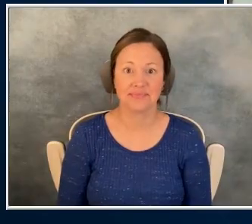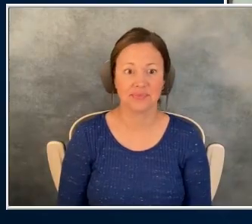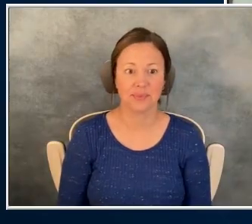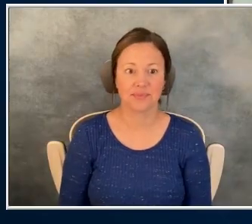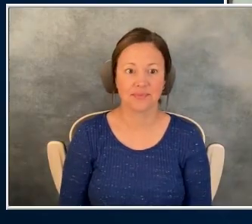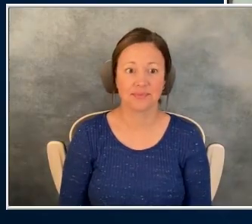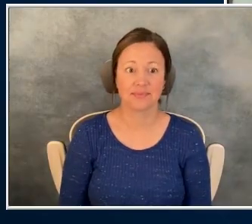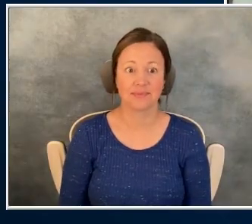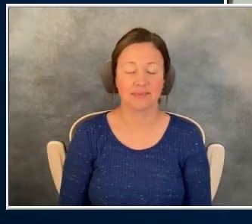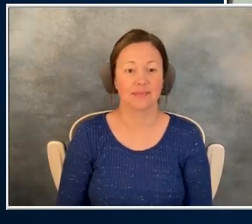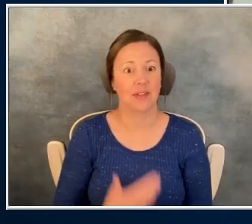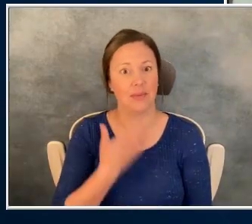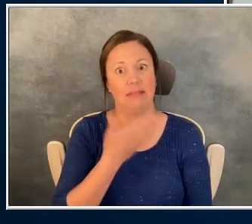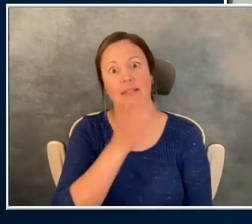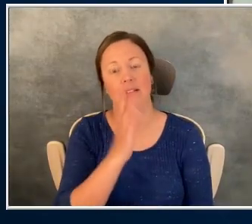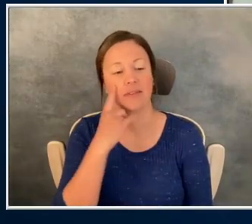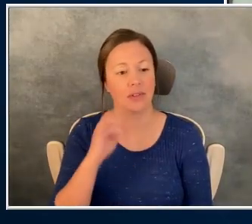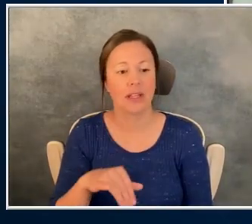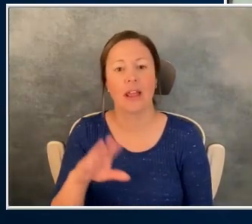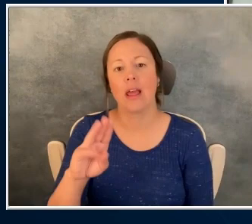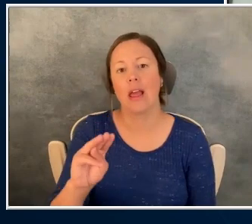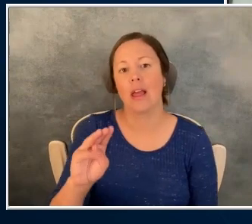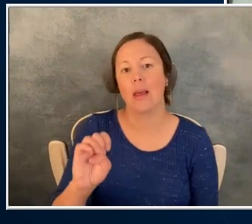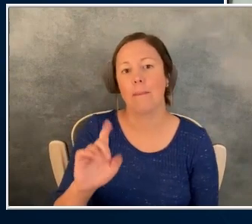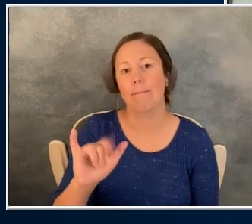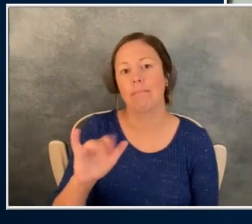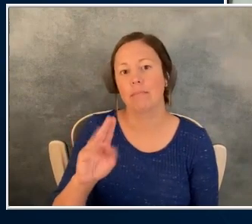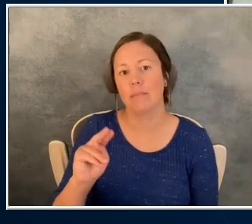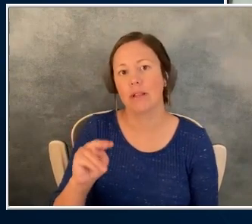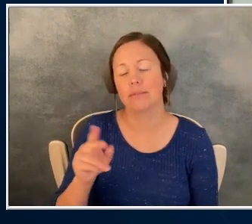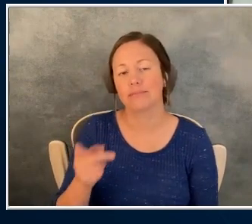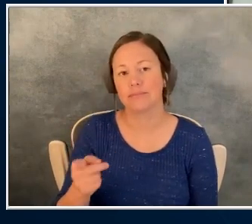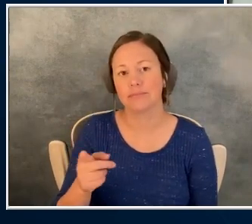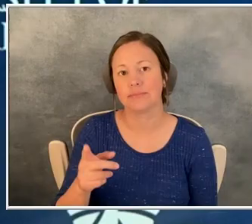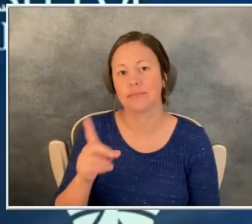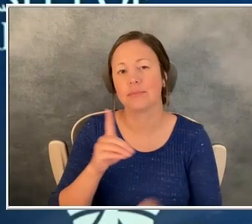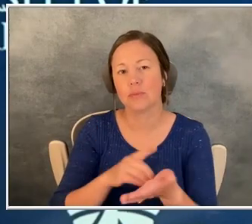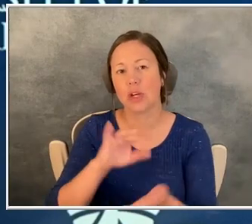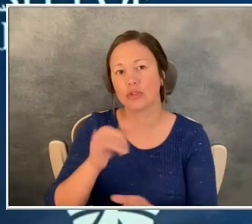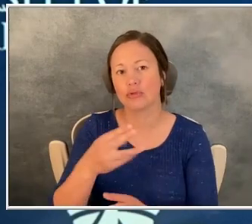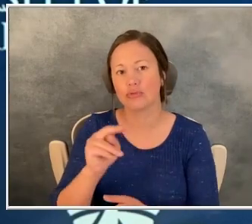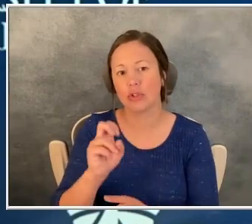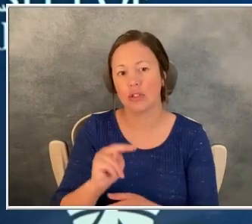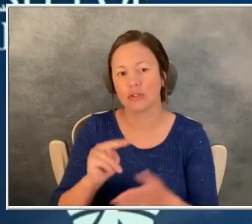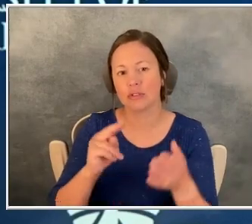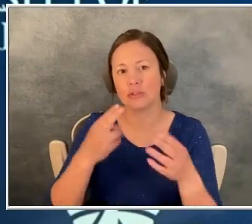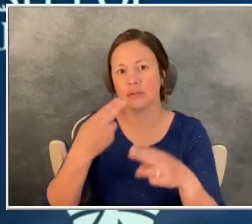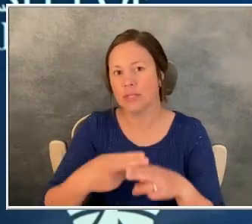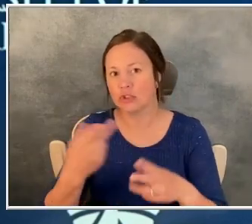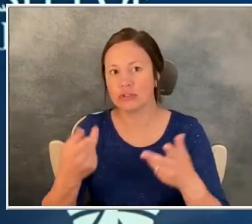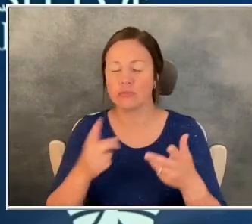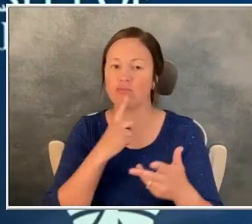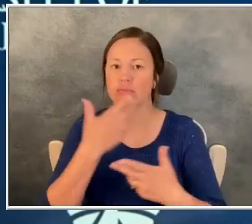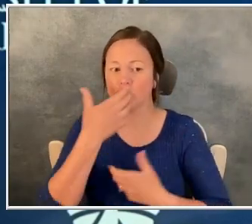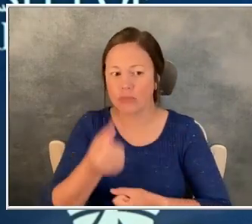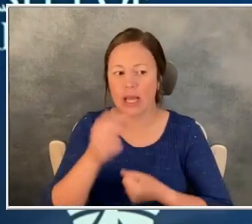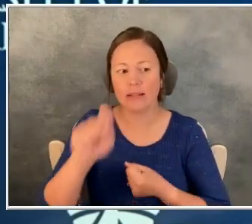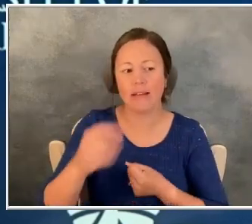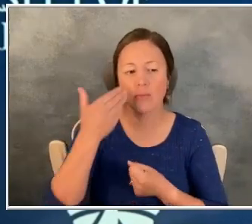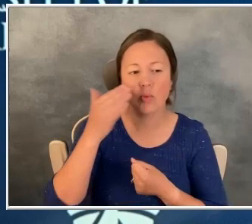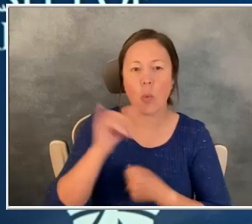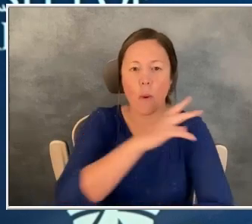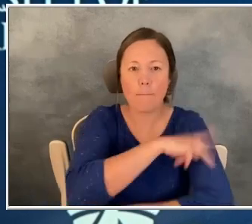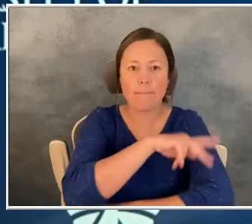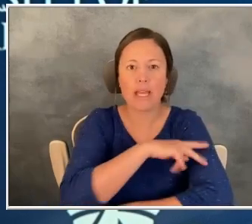thank God for that. Melanne, want to ask you, Dr. Johnson was talking about how it comes down to trust and you have to know that that patient's going to